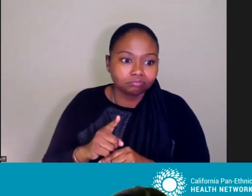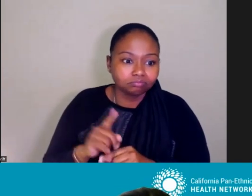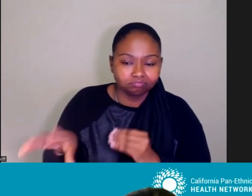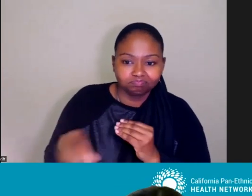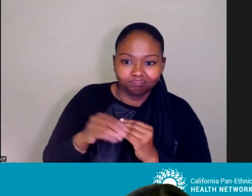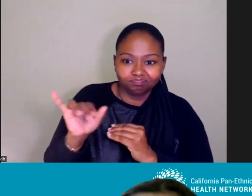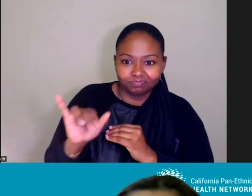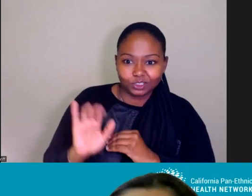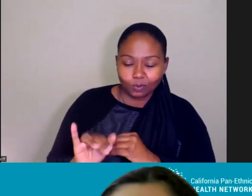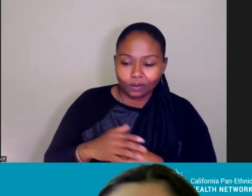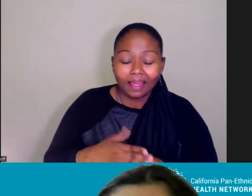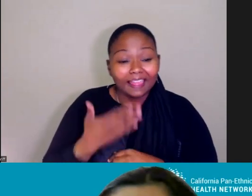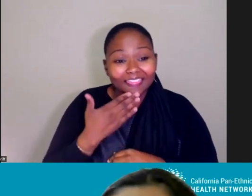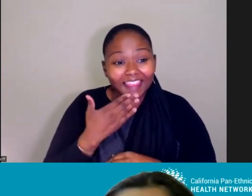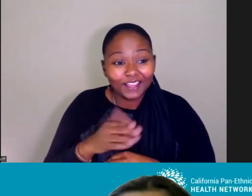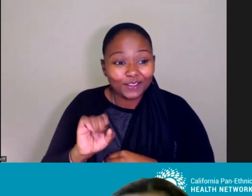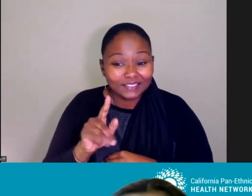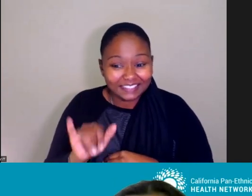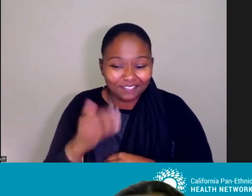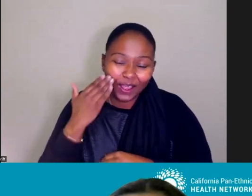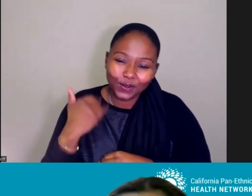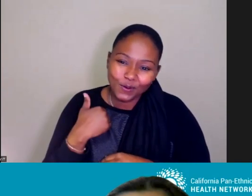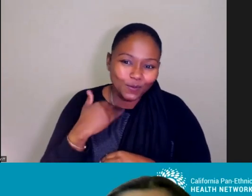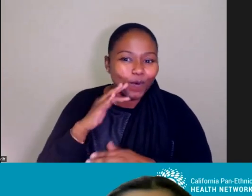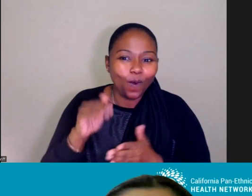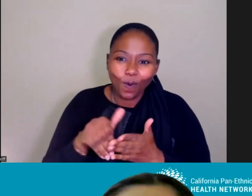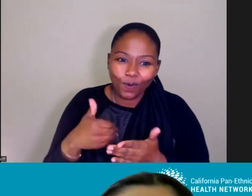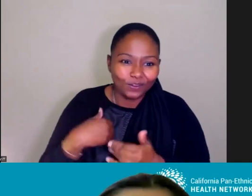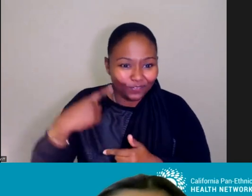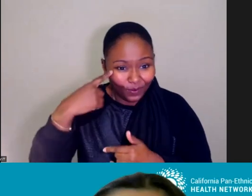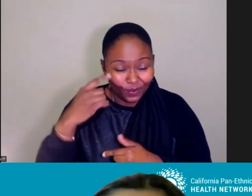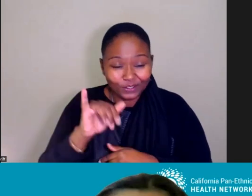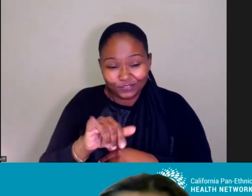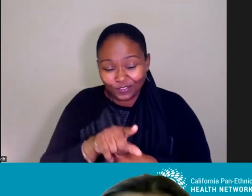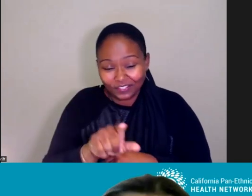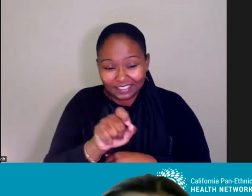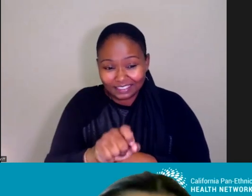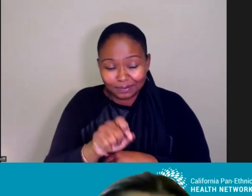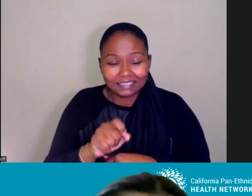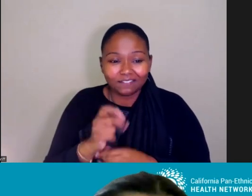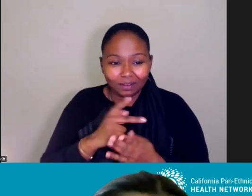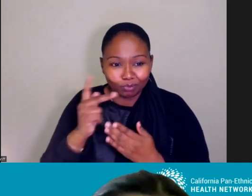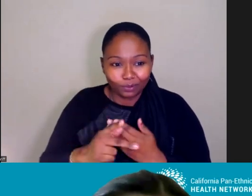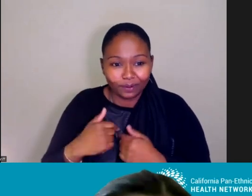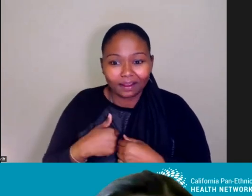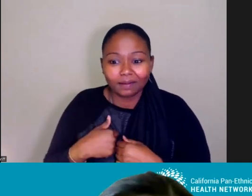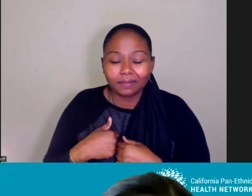Yeah. Thanks, Susan. Thanks, Stephanie. And I know Stephanie knows our, all of our thoughts on this particular initiative. And I appreciate, um, your engagement working with